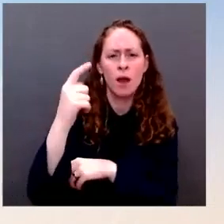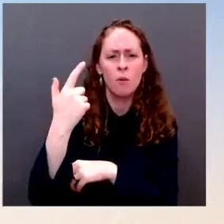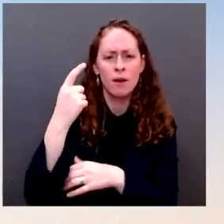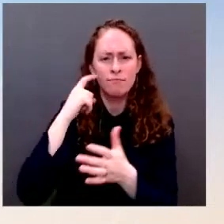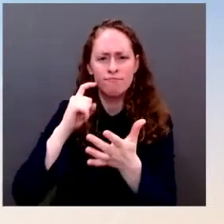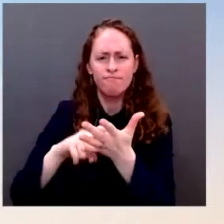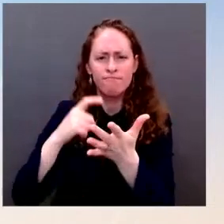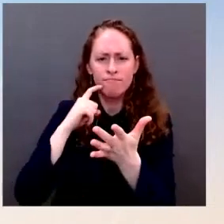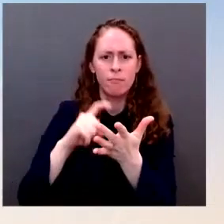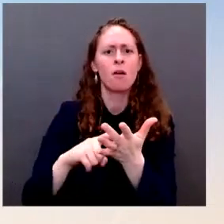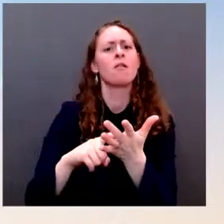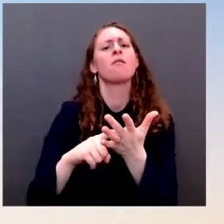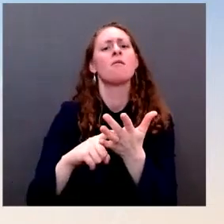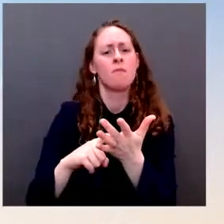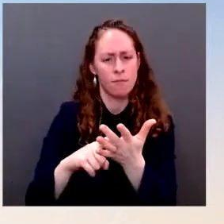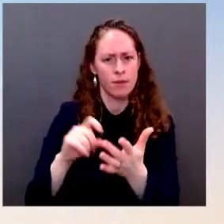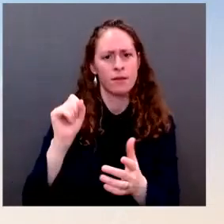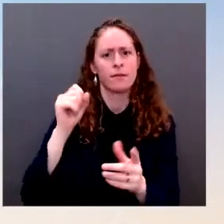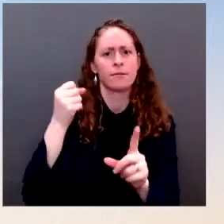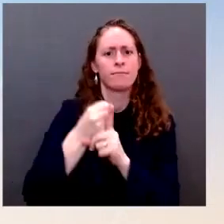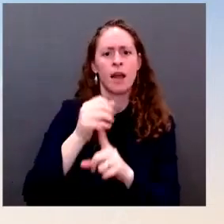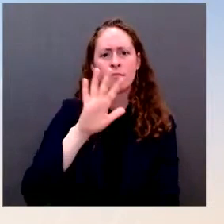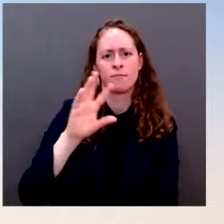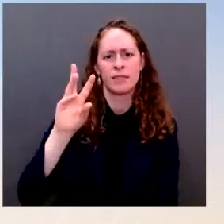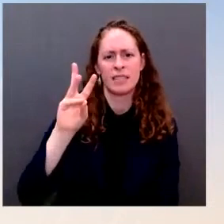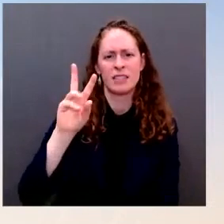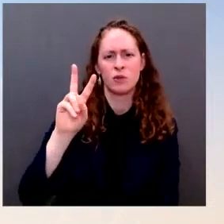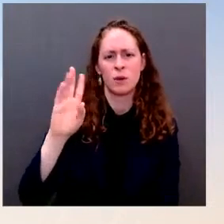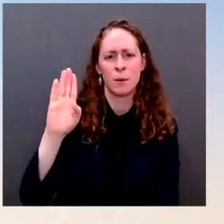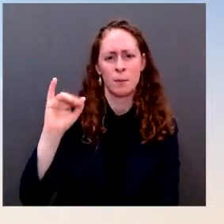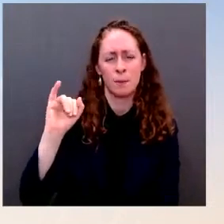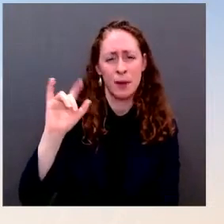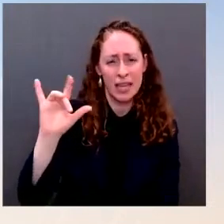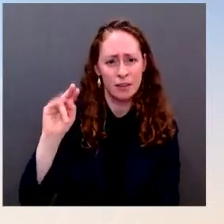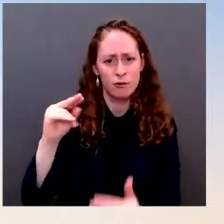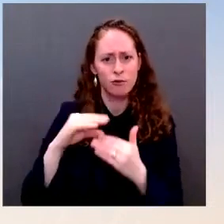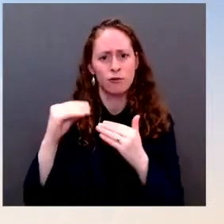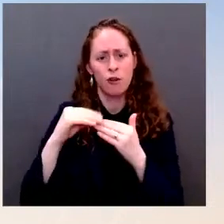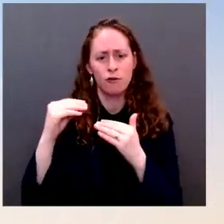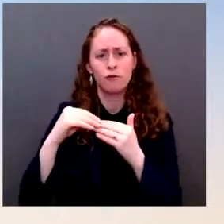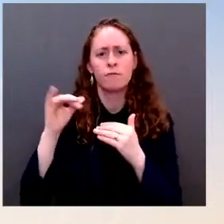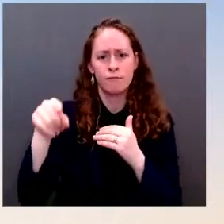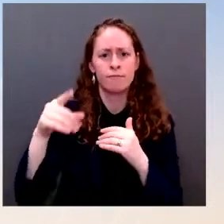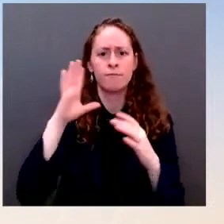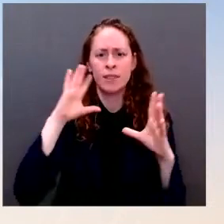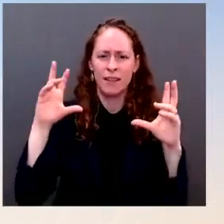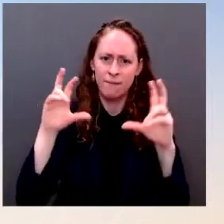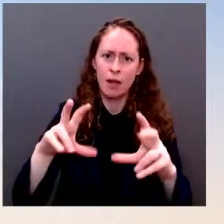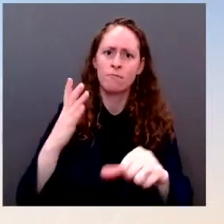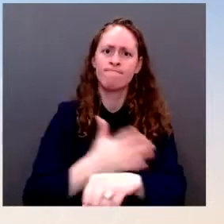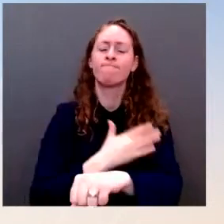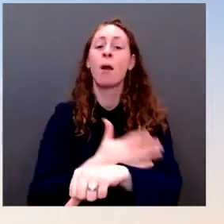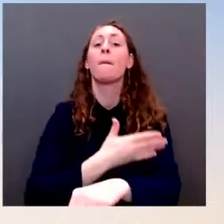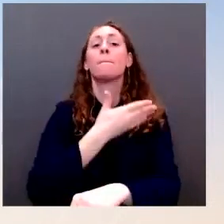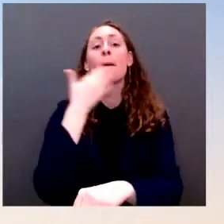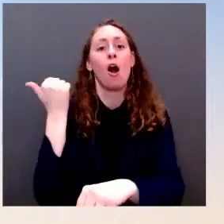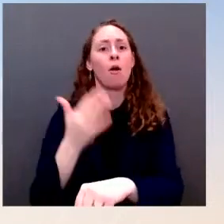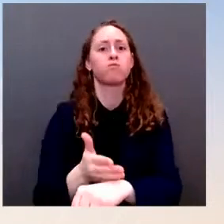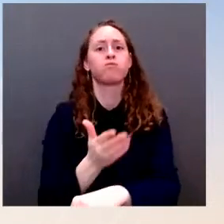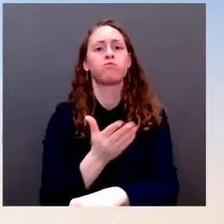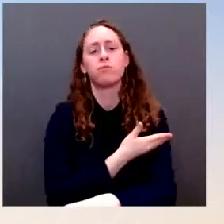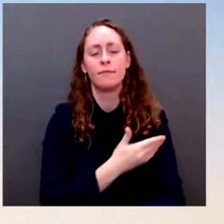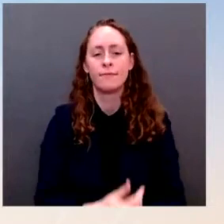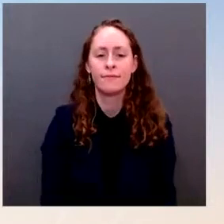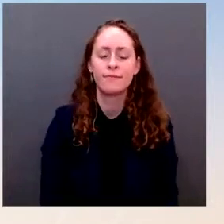contracting and improved job quality for the nearly 200,000 workers on federal construction contracts. Additionally,